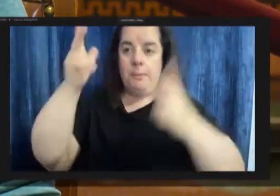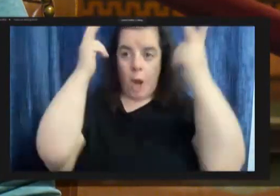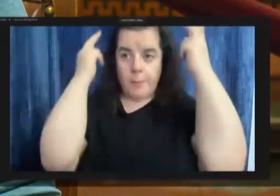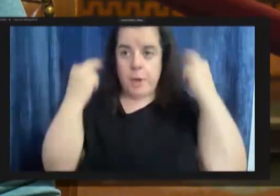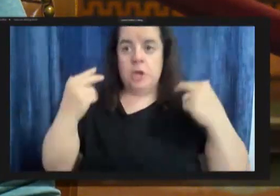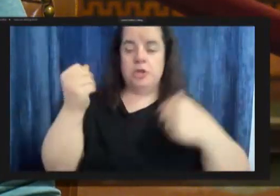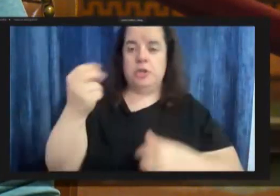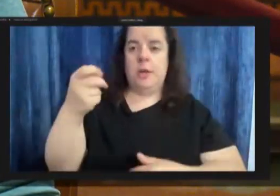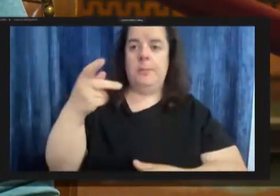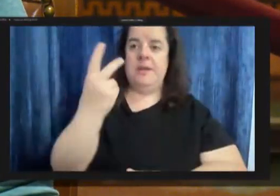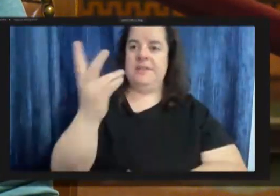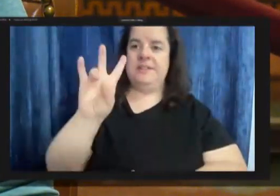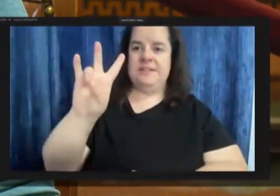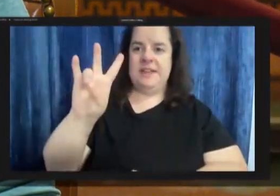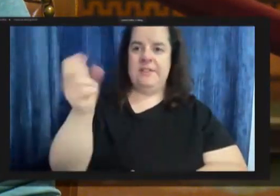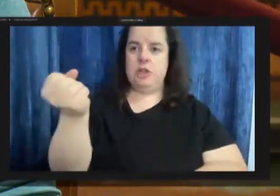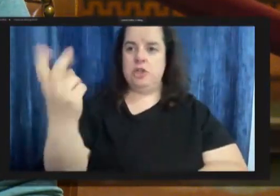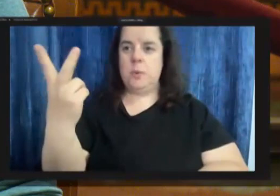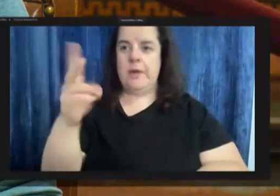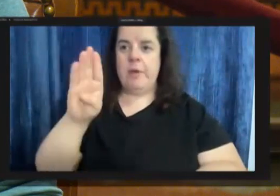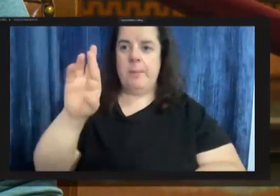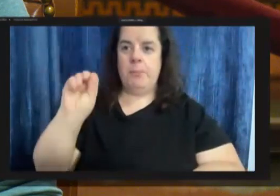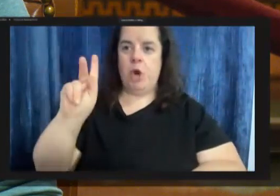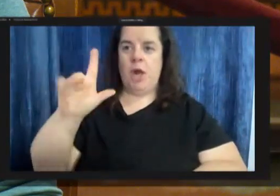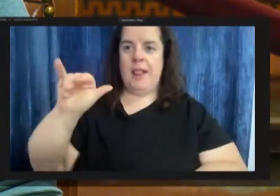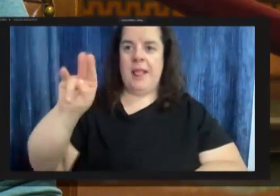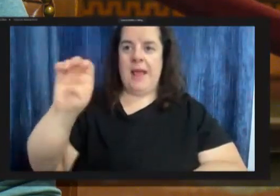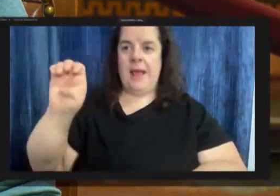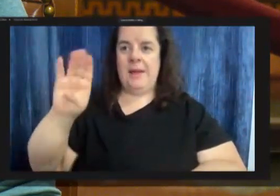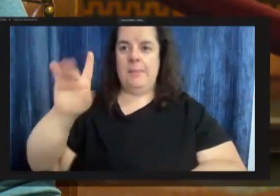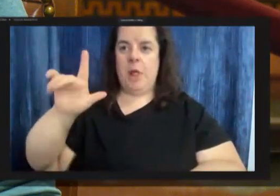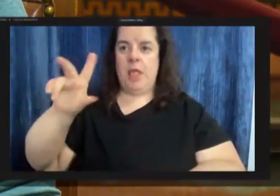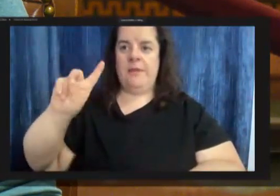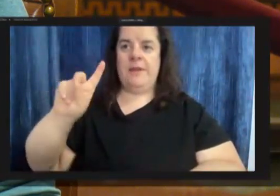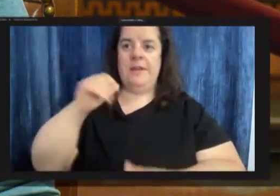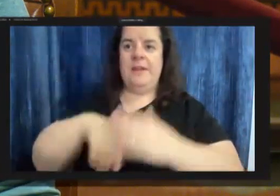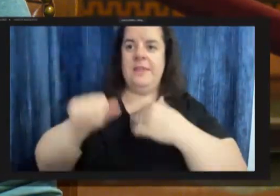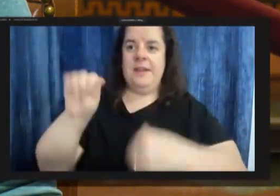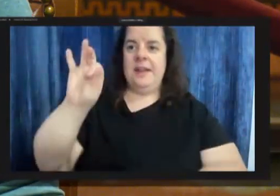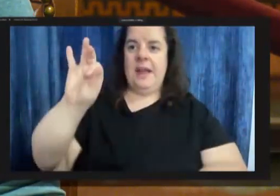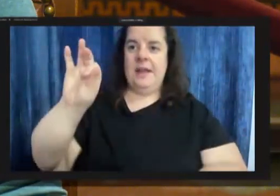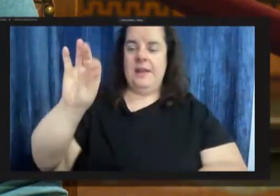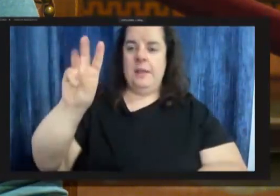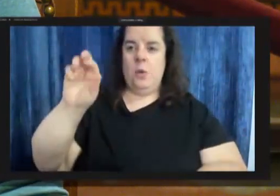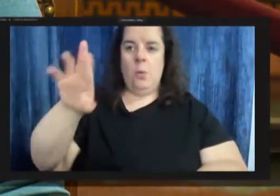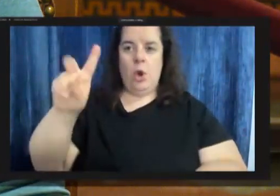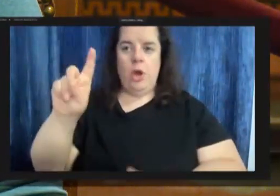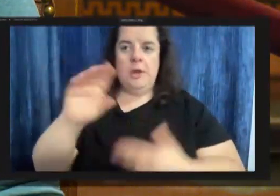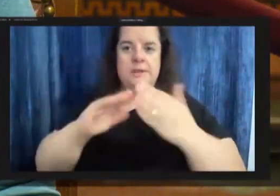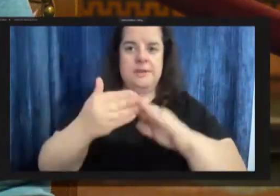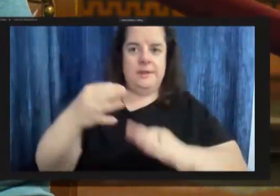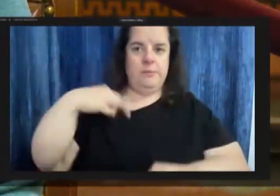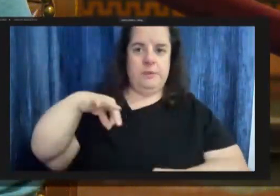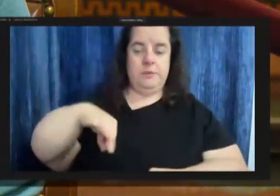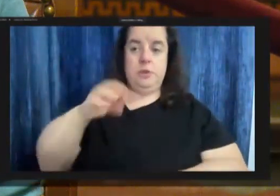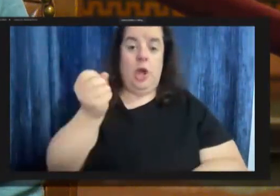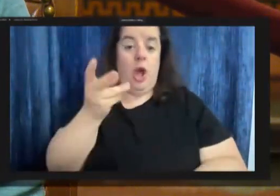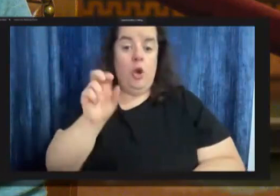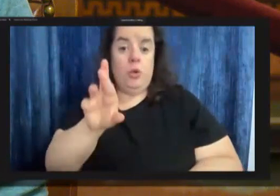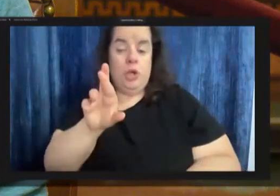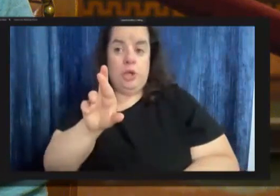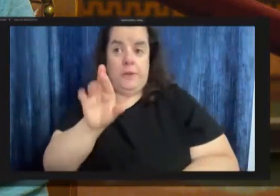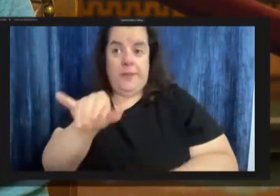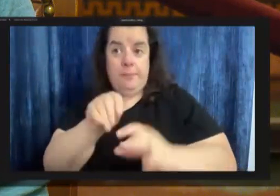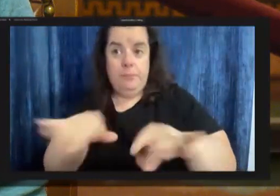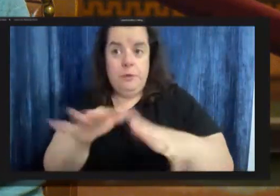712 brookline boulevard in brookline in the 19th ward city of pittsburgh the owner of the property supports the nomination